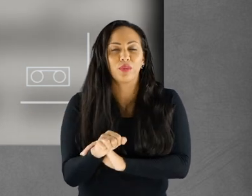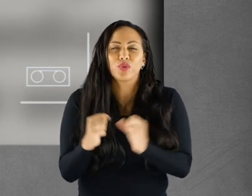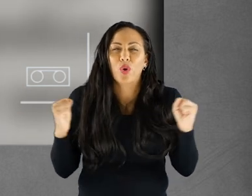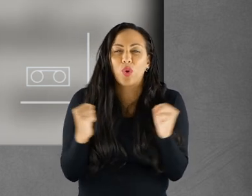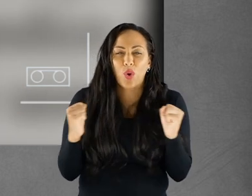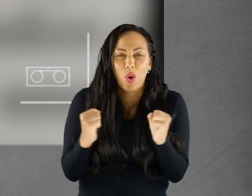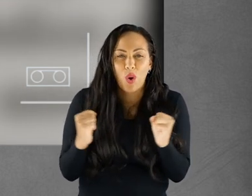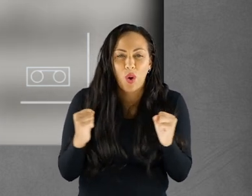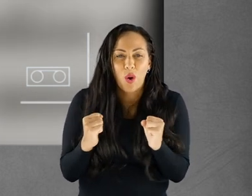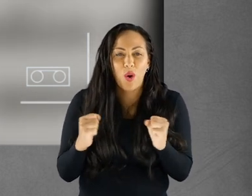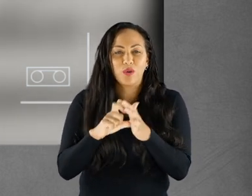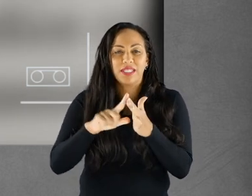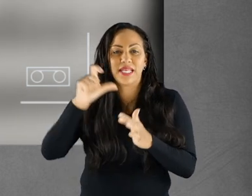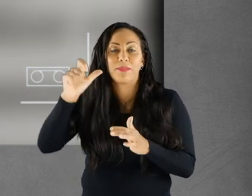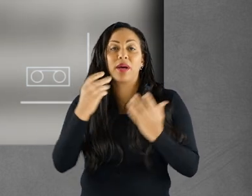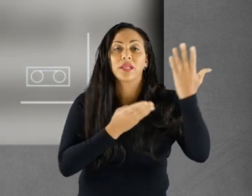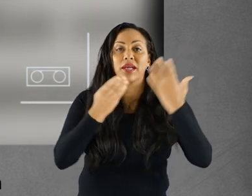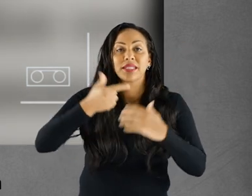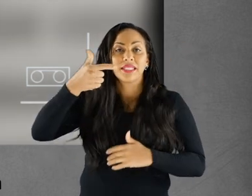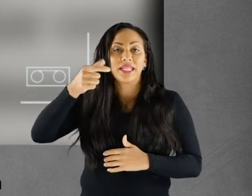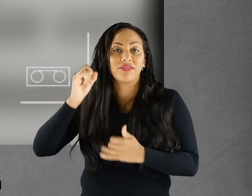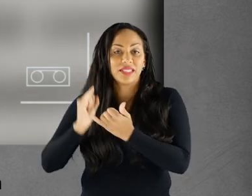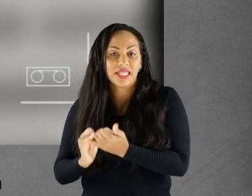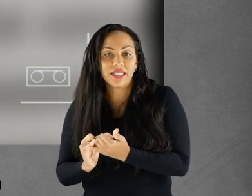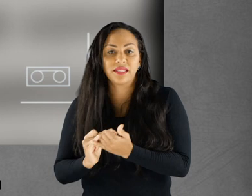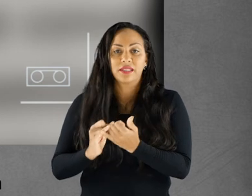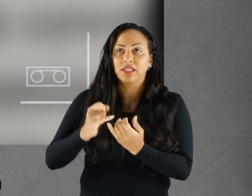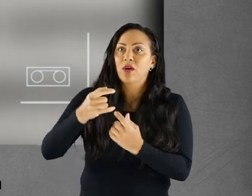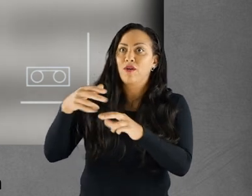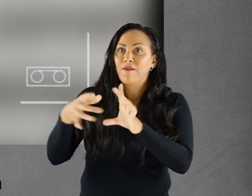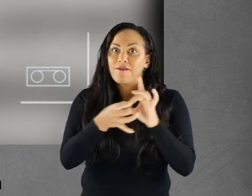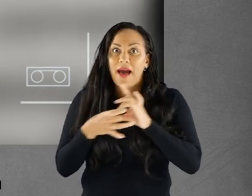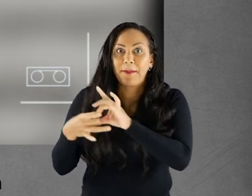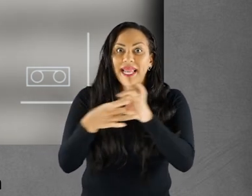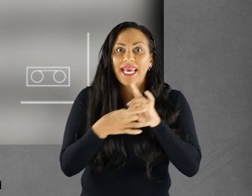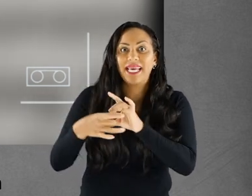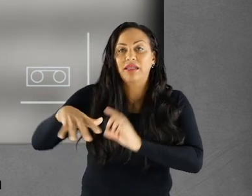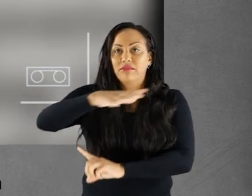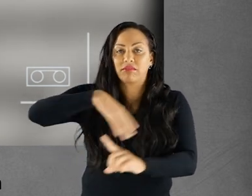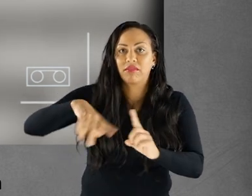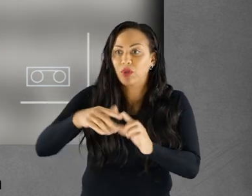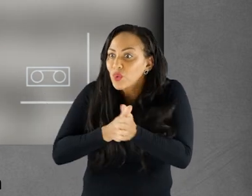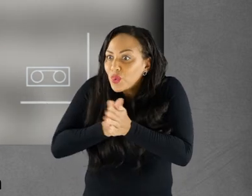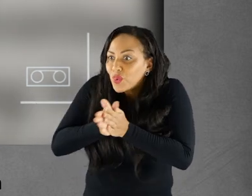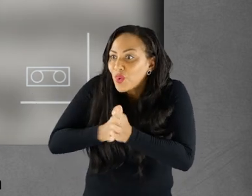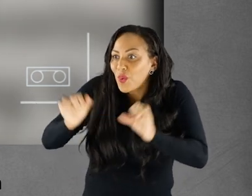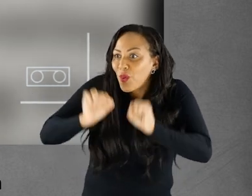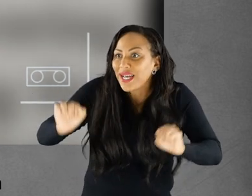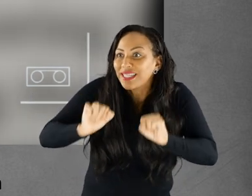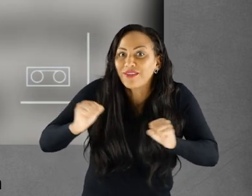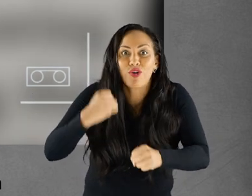months before Shanil was born. It was a cold Tuesday, 8 December 1970, the day she was born.